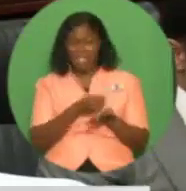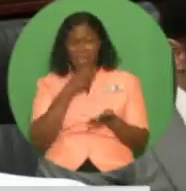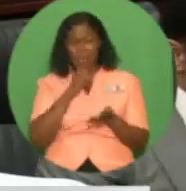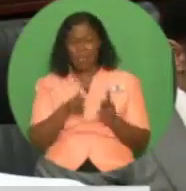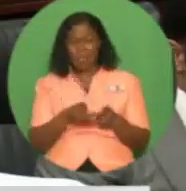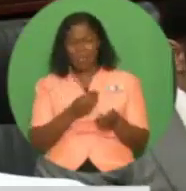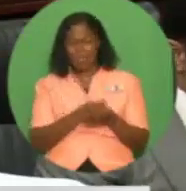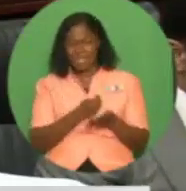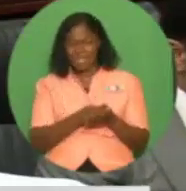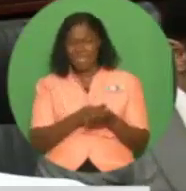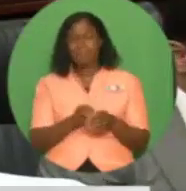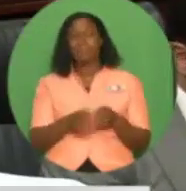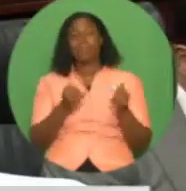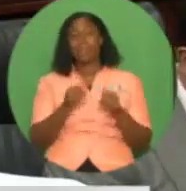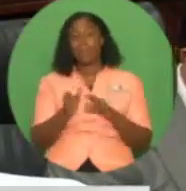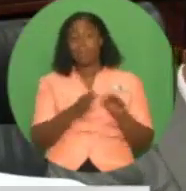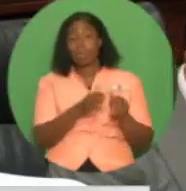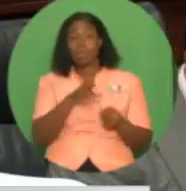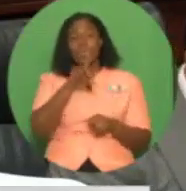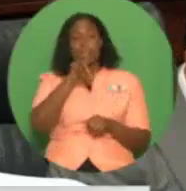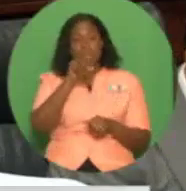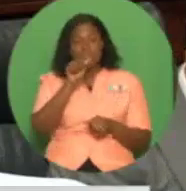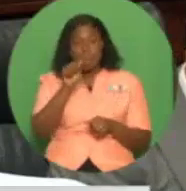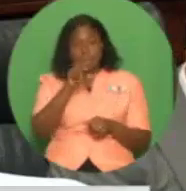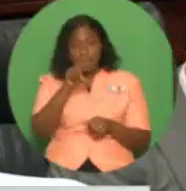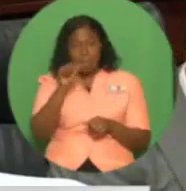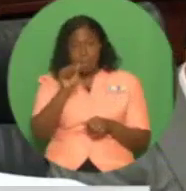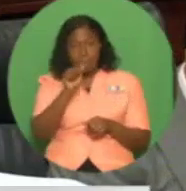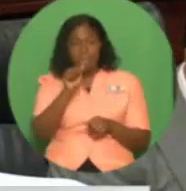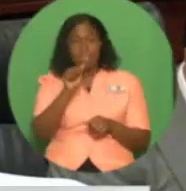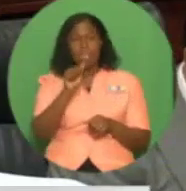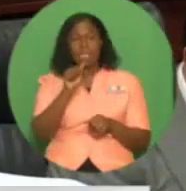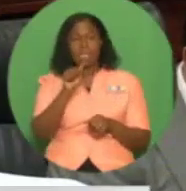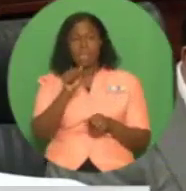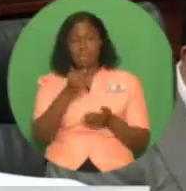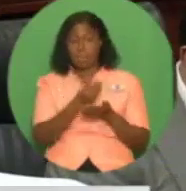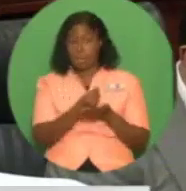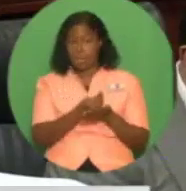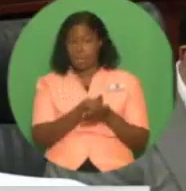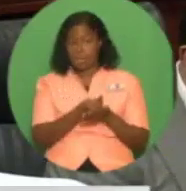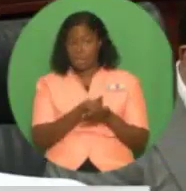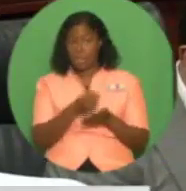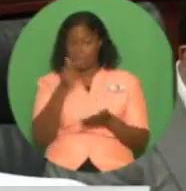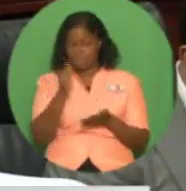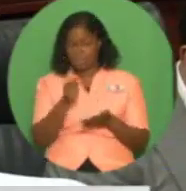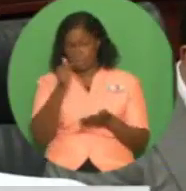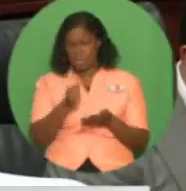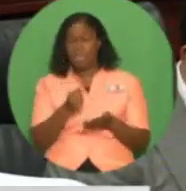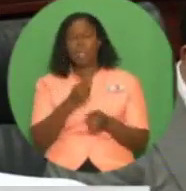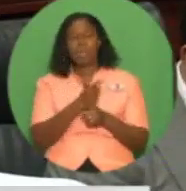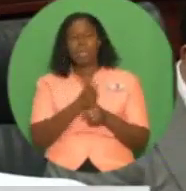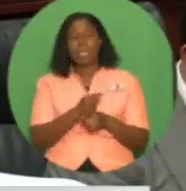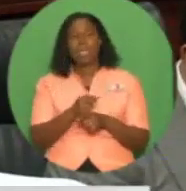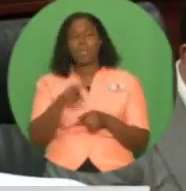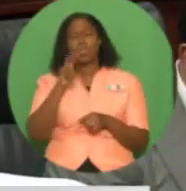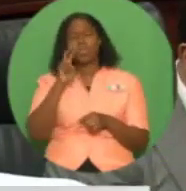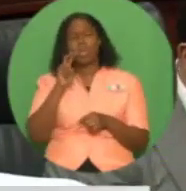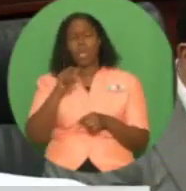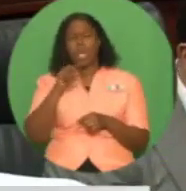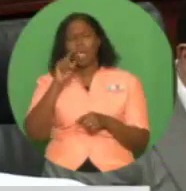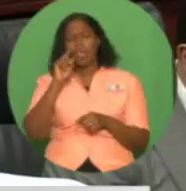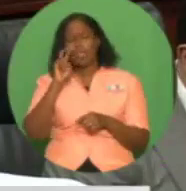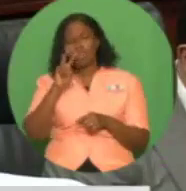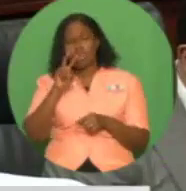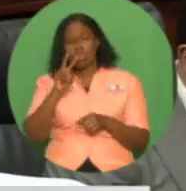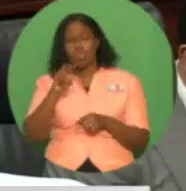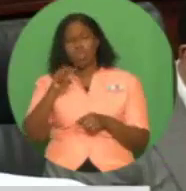Disability grants are being provided to 23,245 persons at an annual